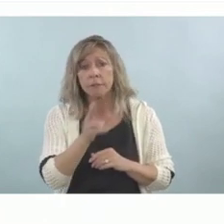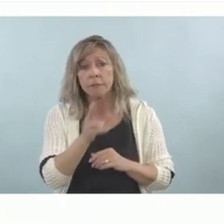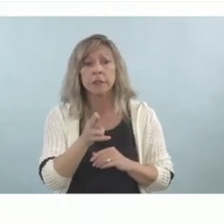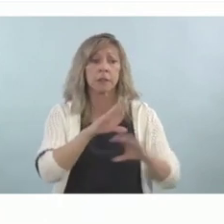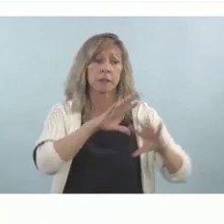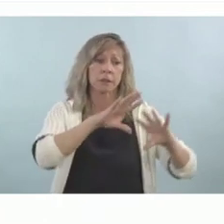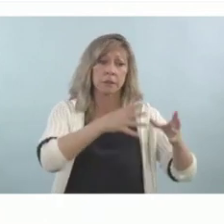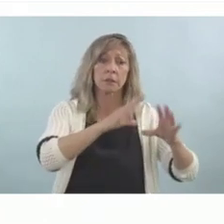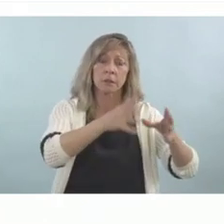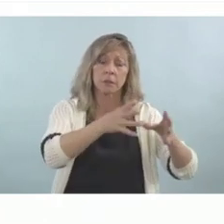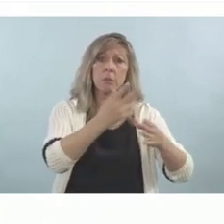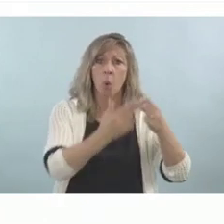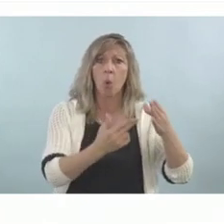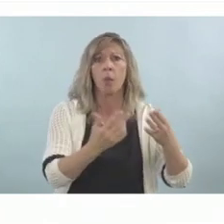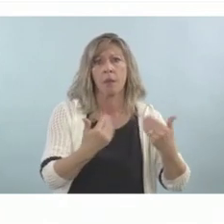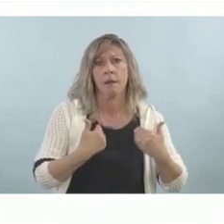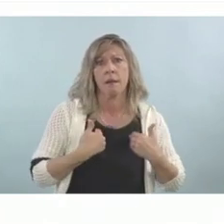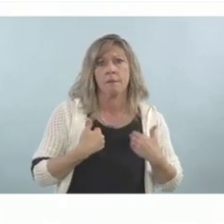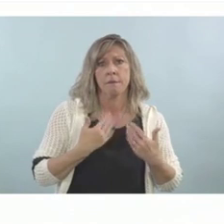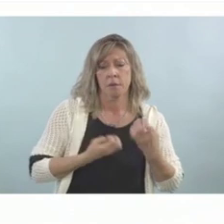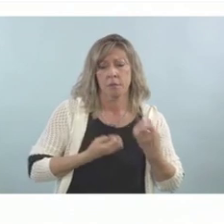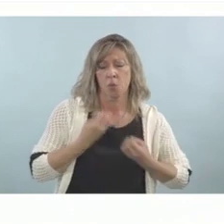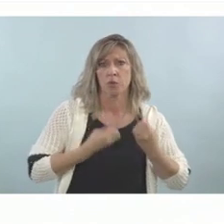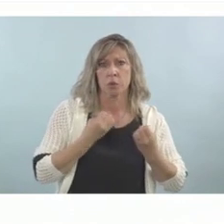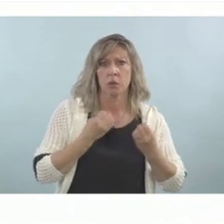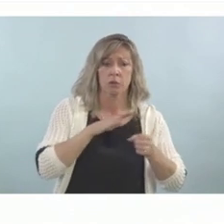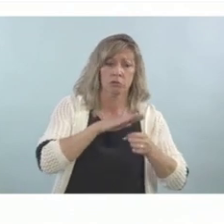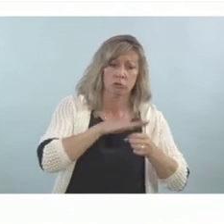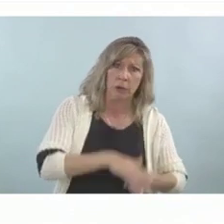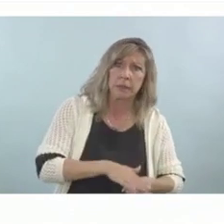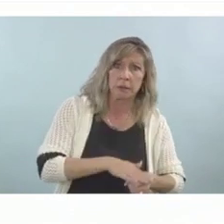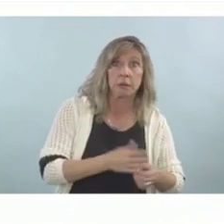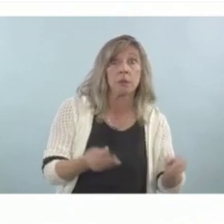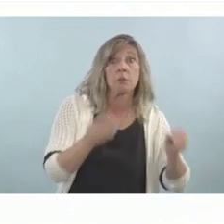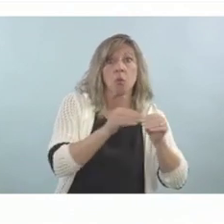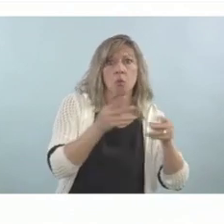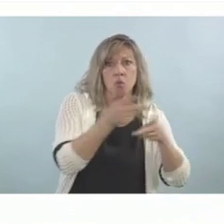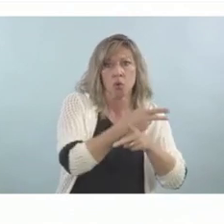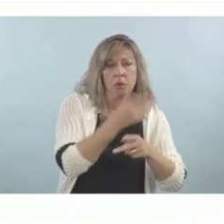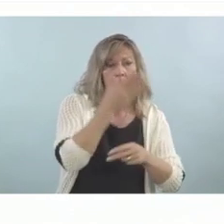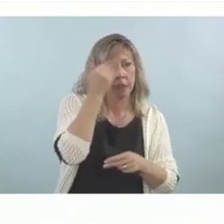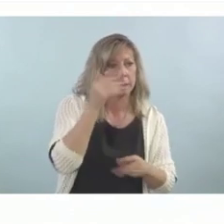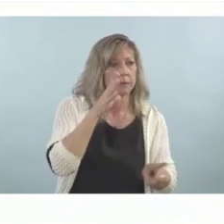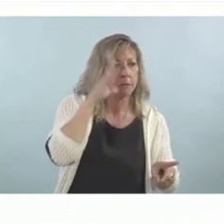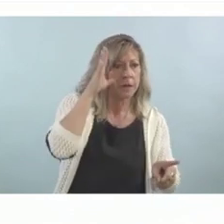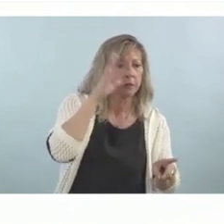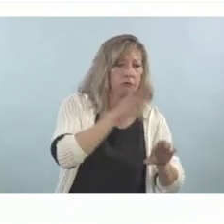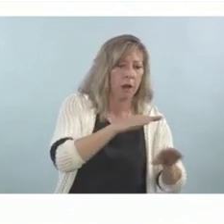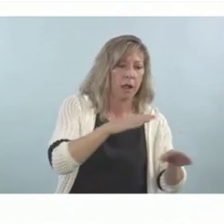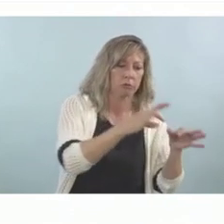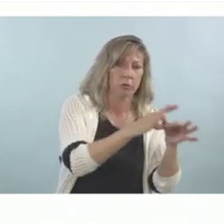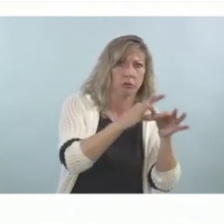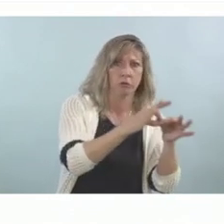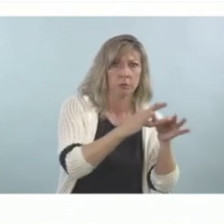stress because of their parent-child relationships when compared to hearing people. And this just makes